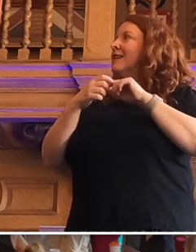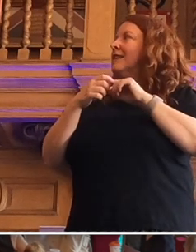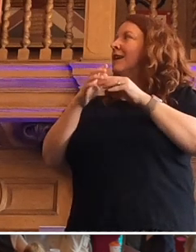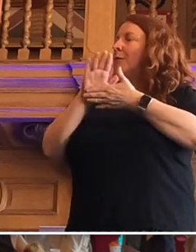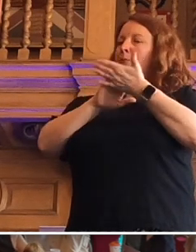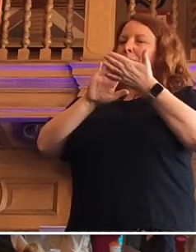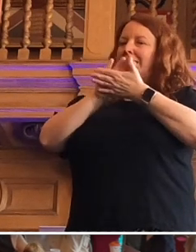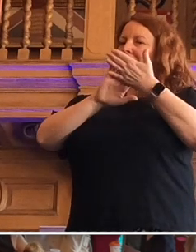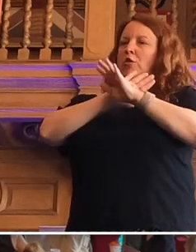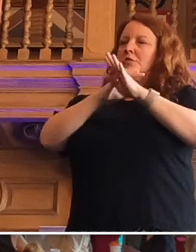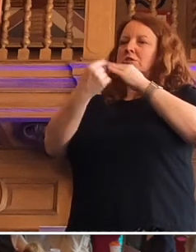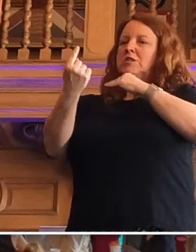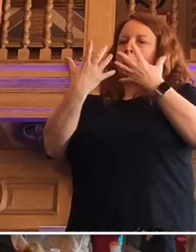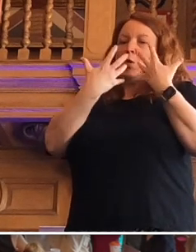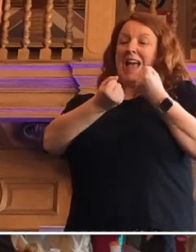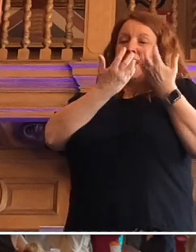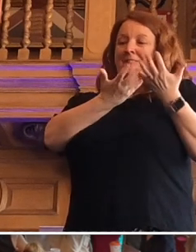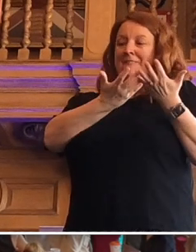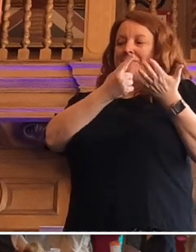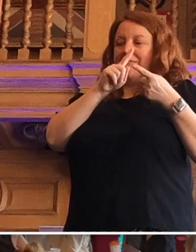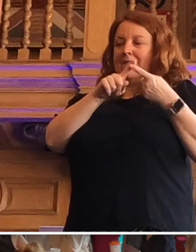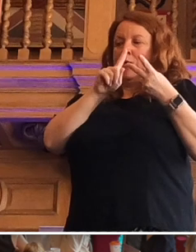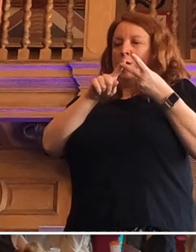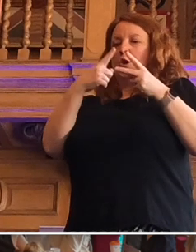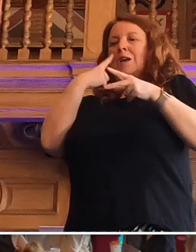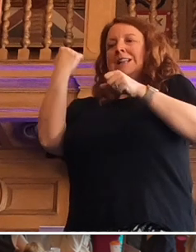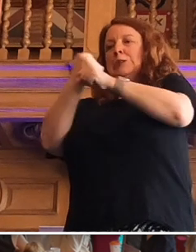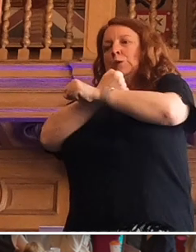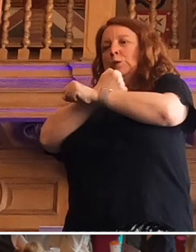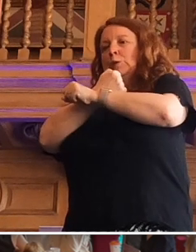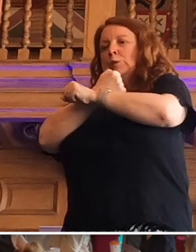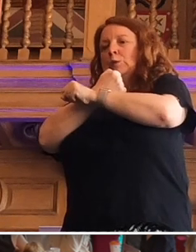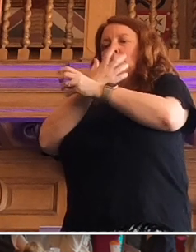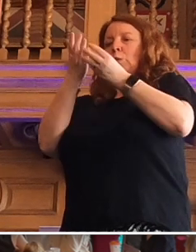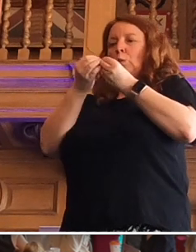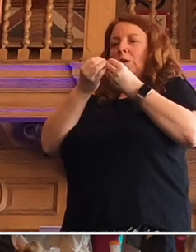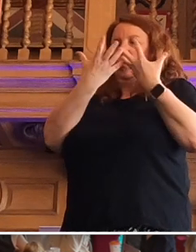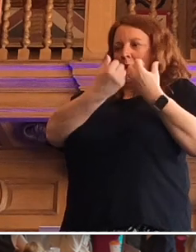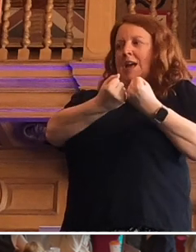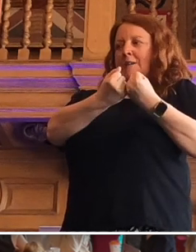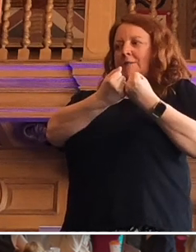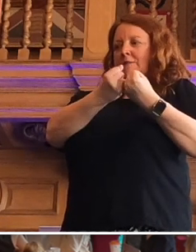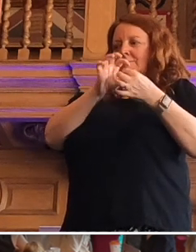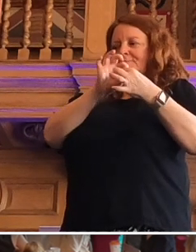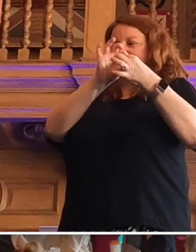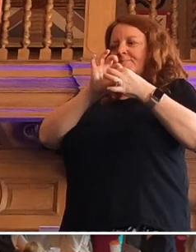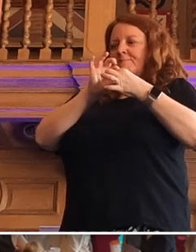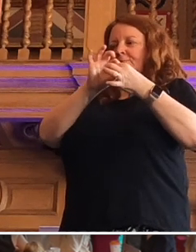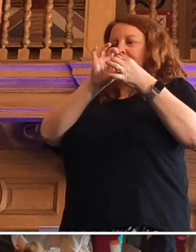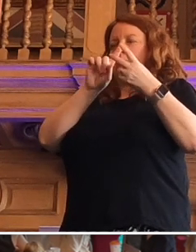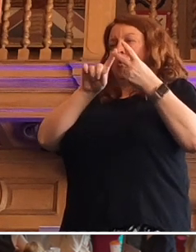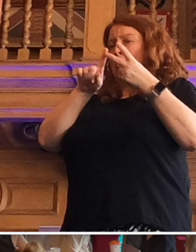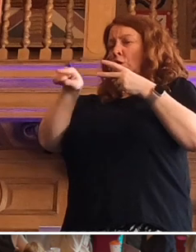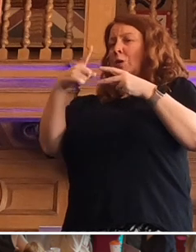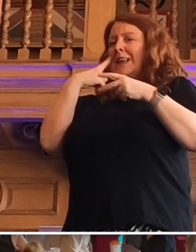what you have that's important, but what you can do with what you have. And what you can